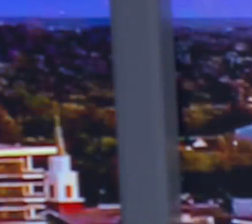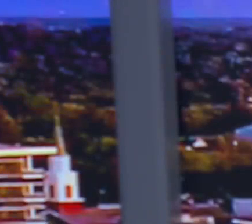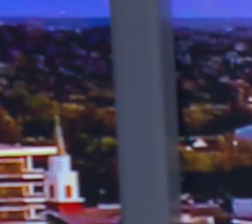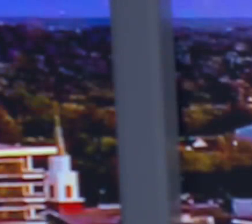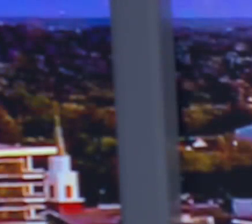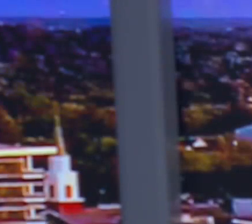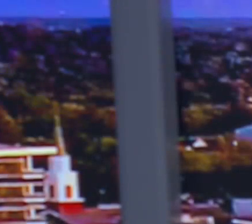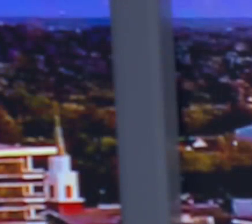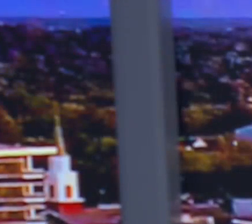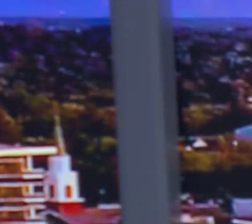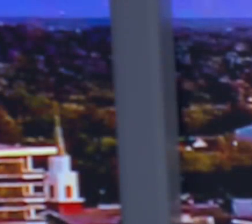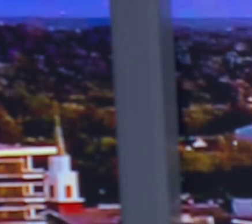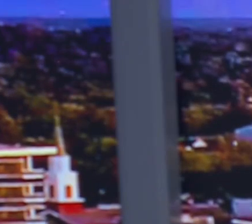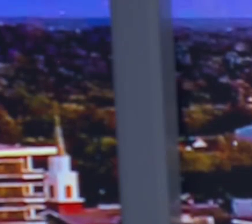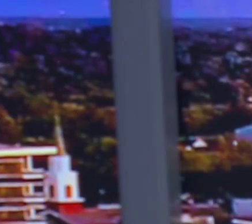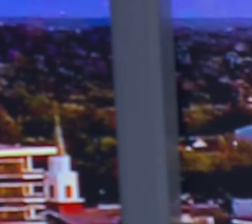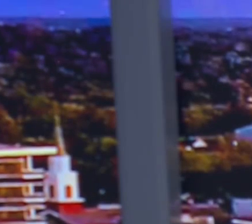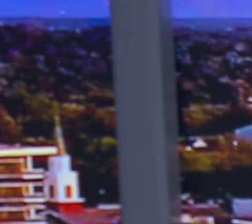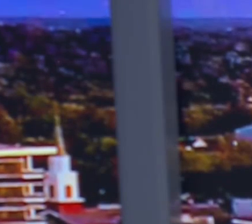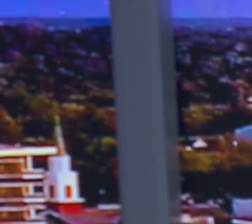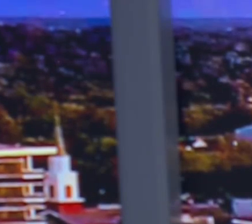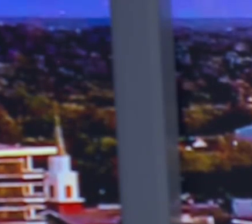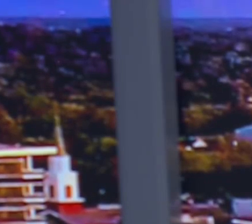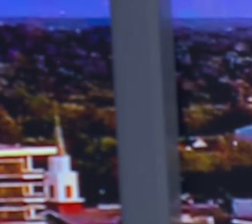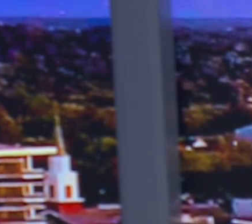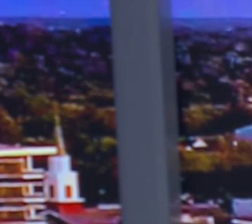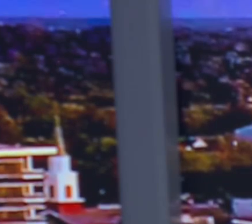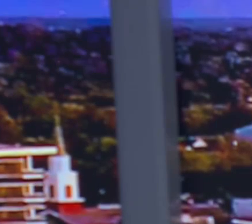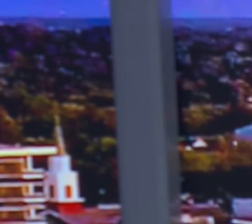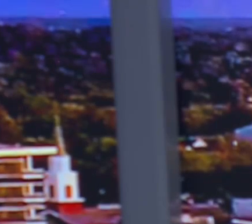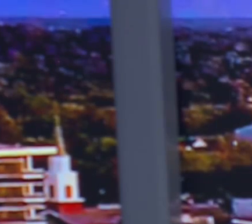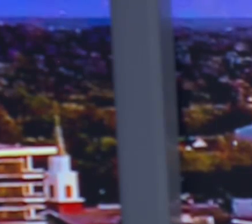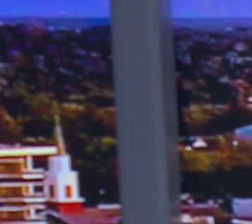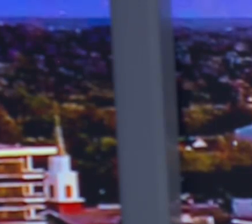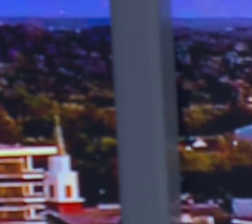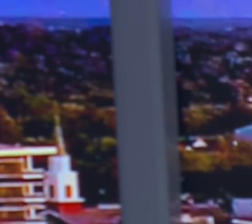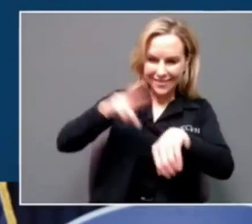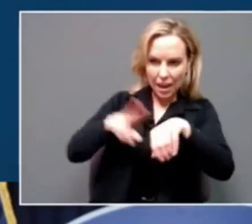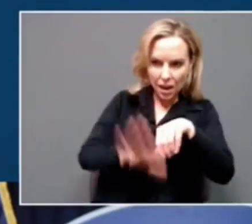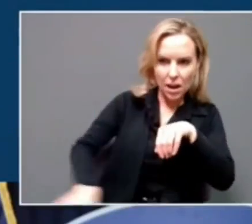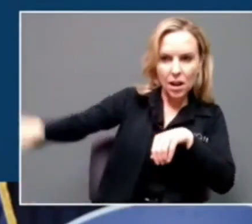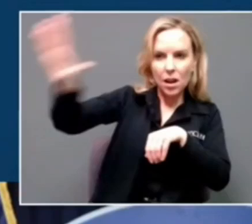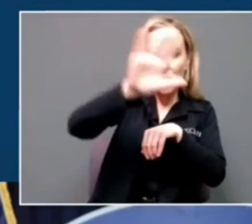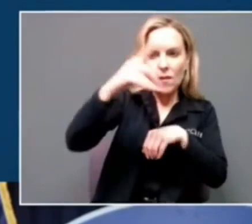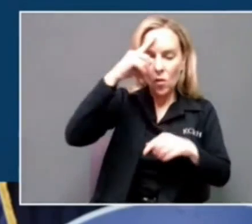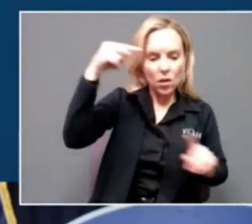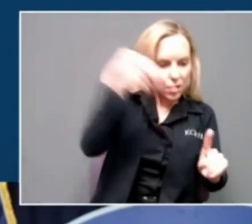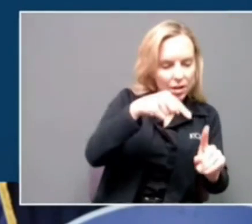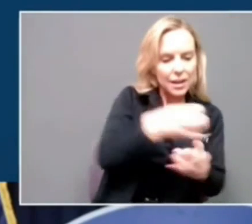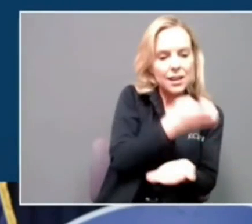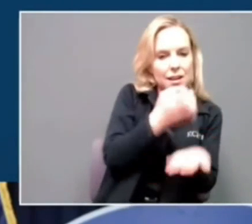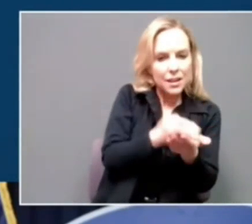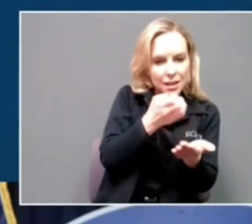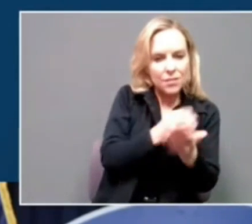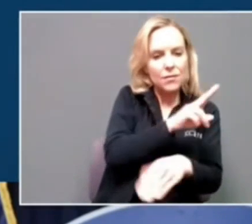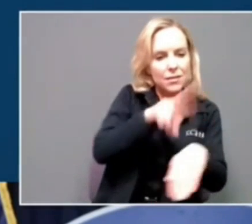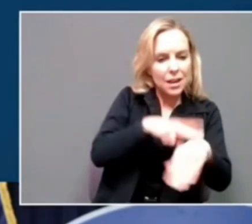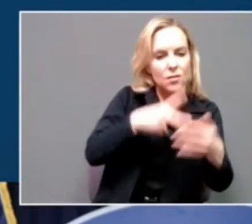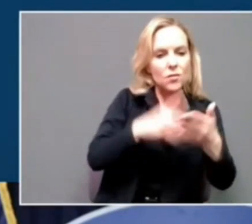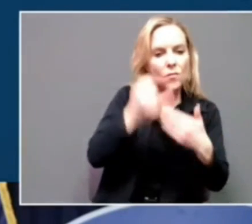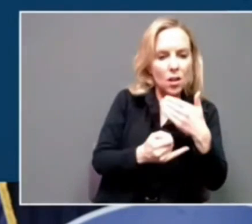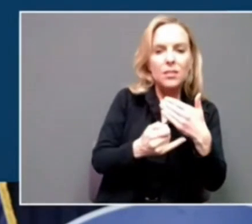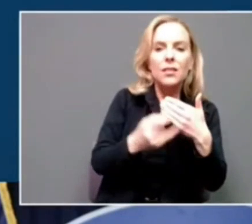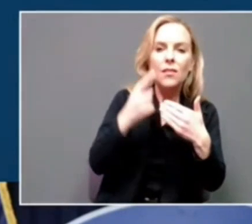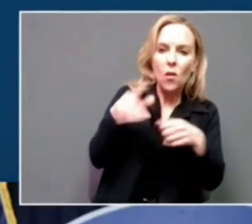Governor Andy Beshear sharing an update on the state's economic ranking in a press briefing today. Those updates touched on economic development and infrastructure